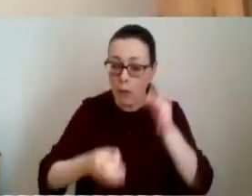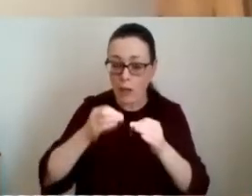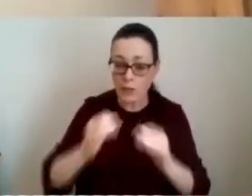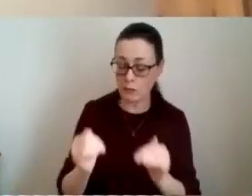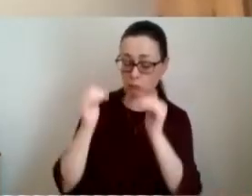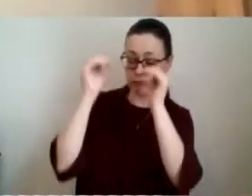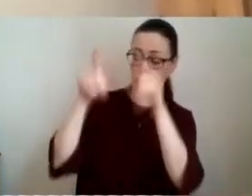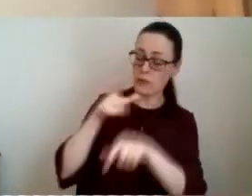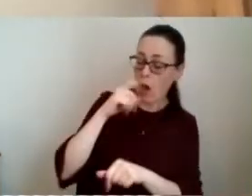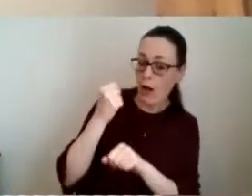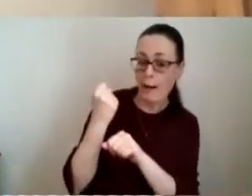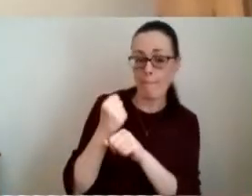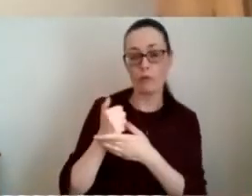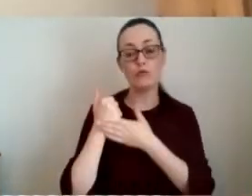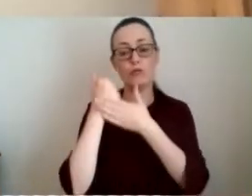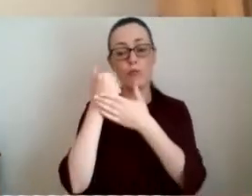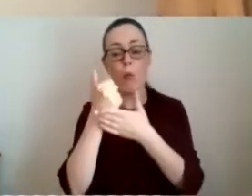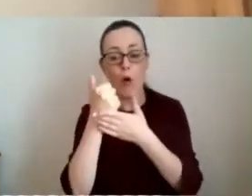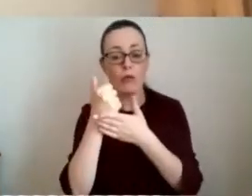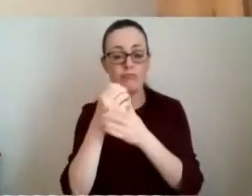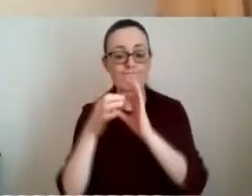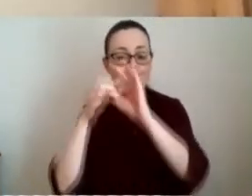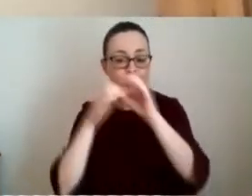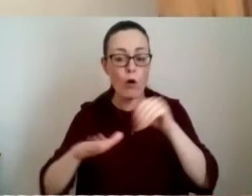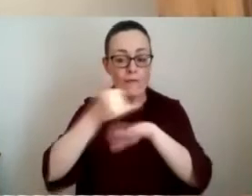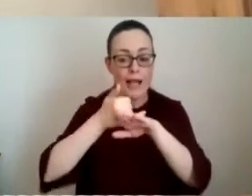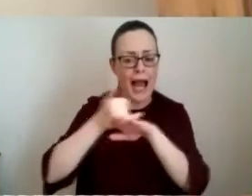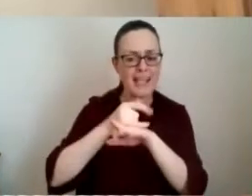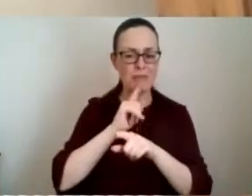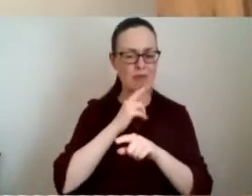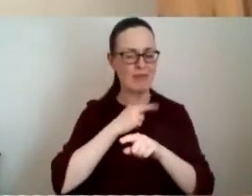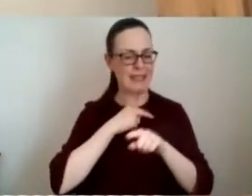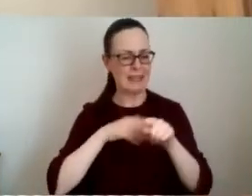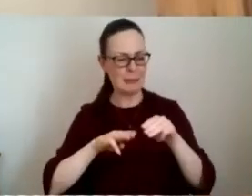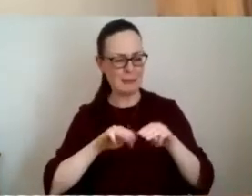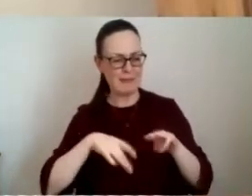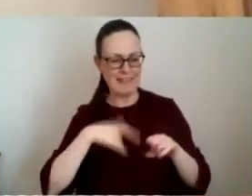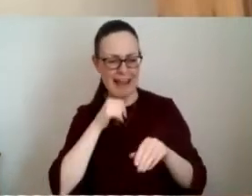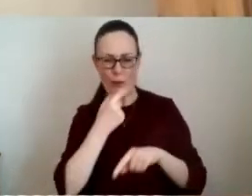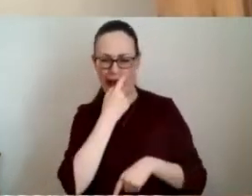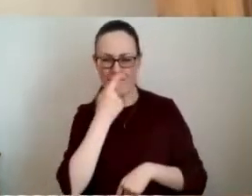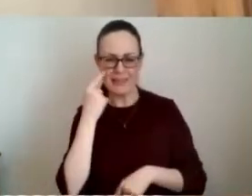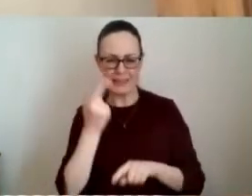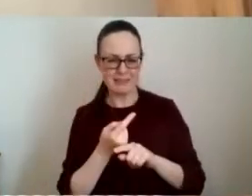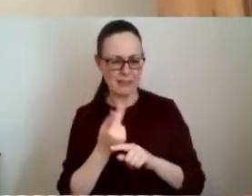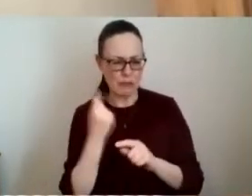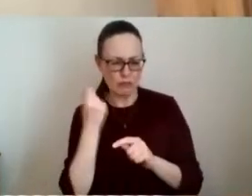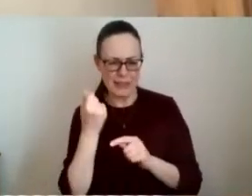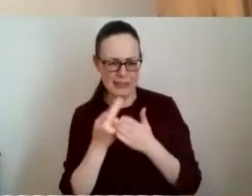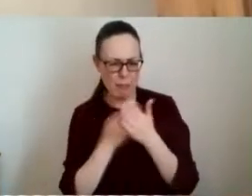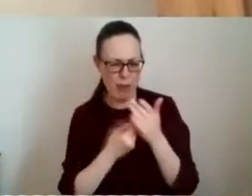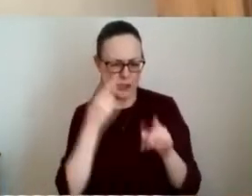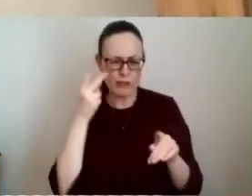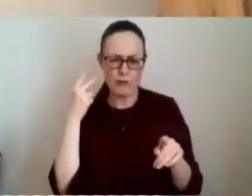had talked about supporting collaboration on the island really it was felt there wasn't much evidence of this in recent policy reviews for